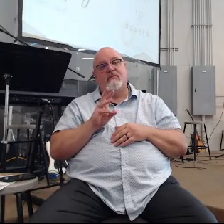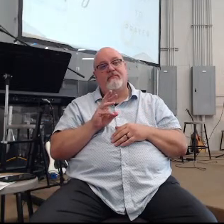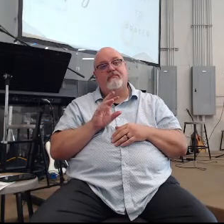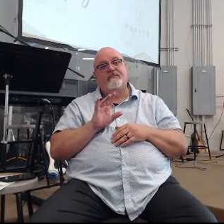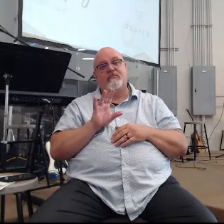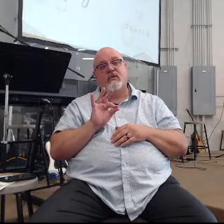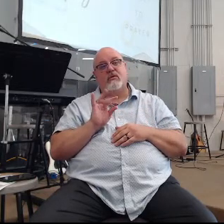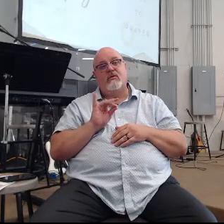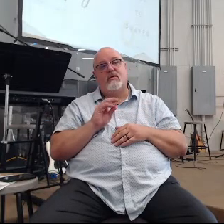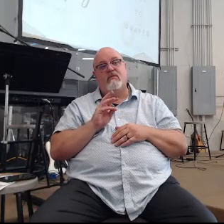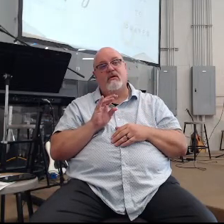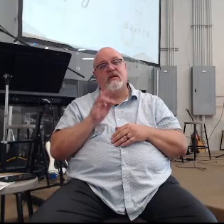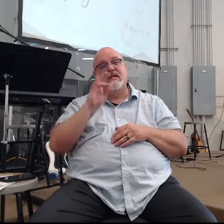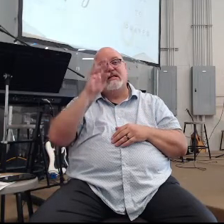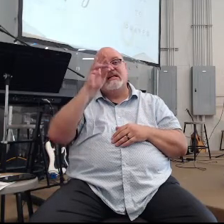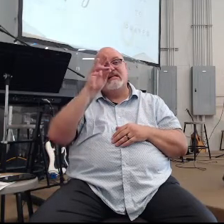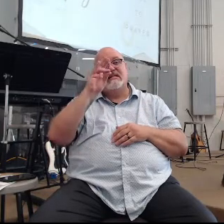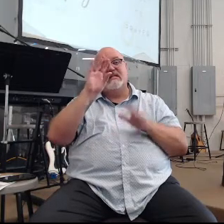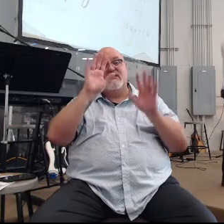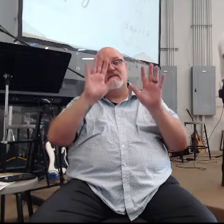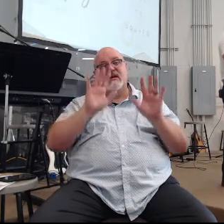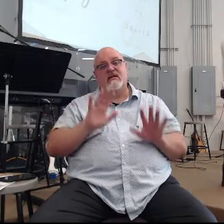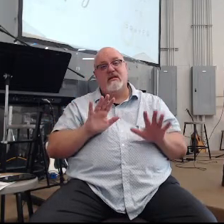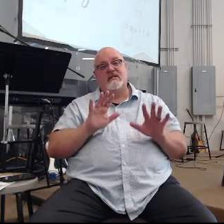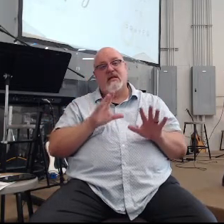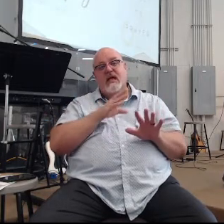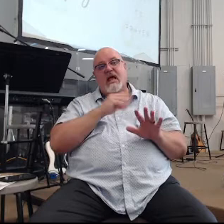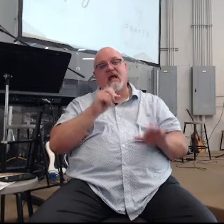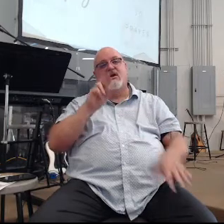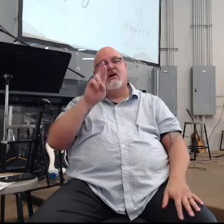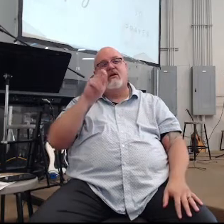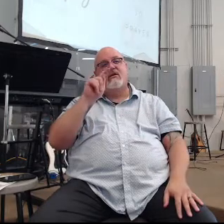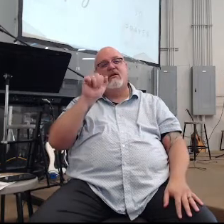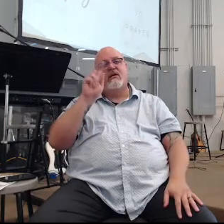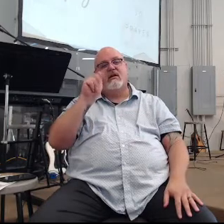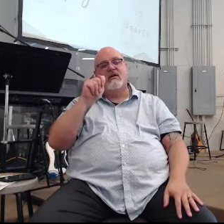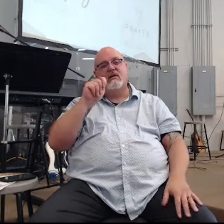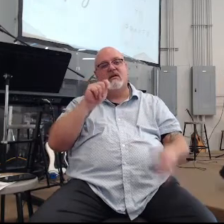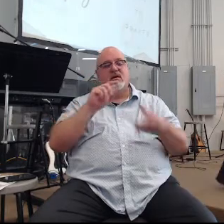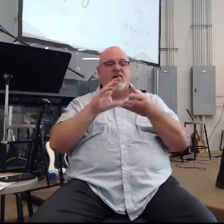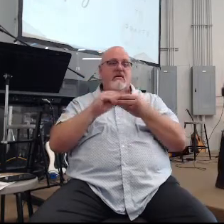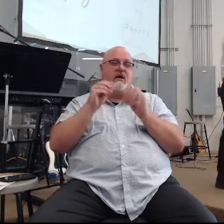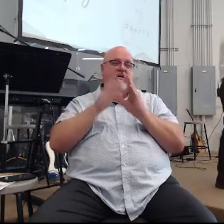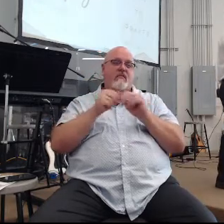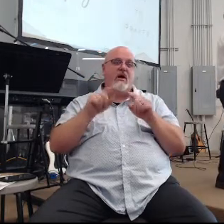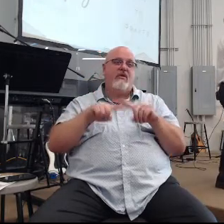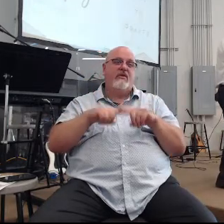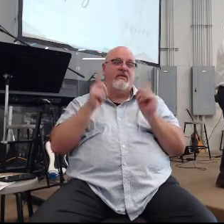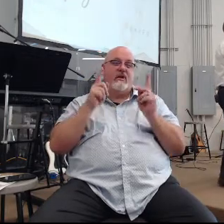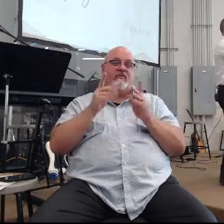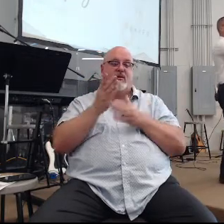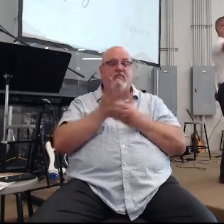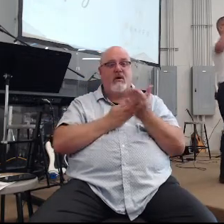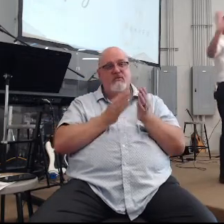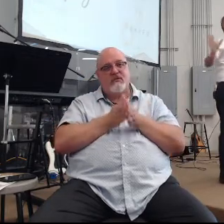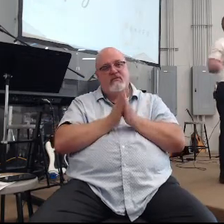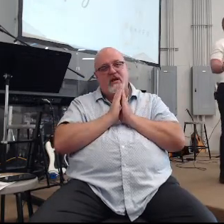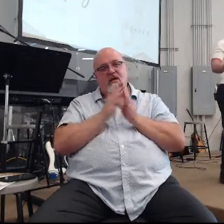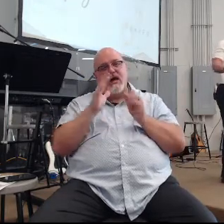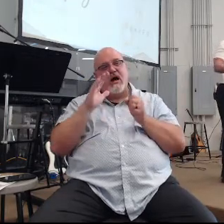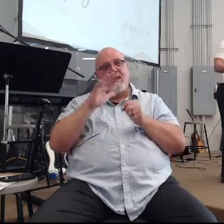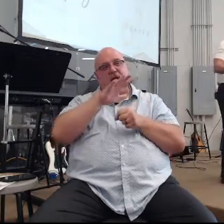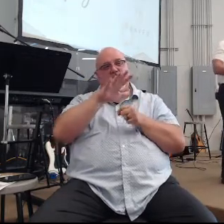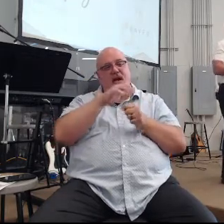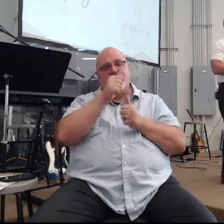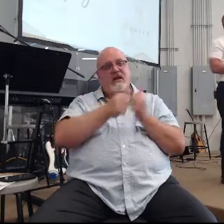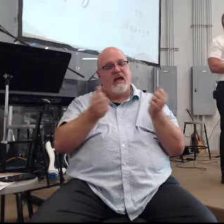five, six, seven Sundays and retreat talking about the different aspects of prayer. So I'm not covering everything there